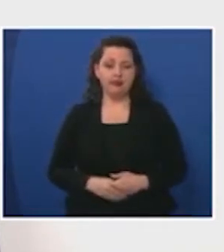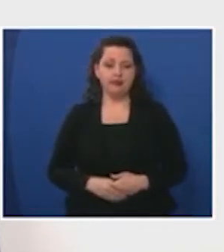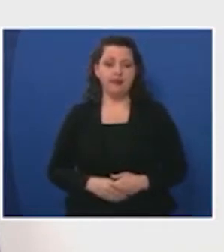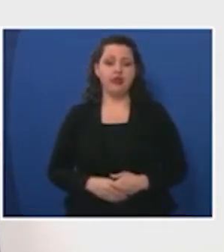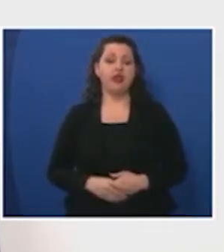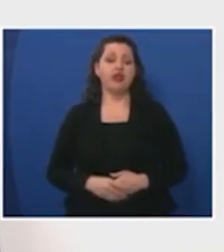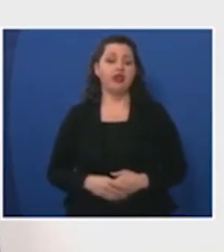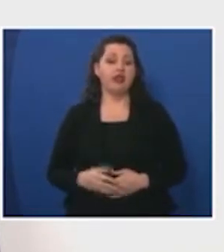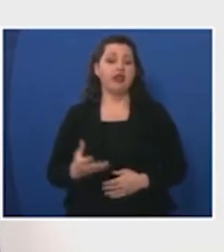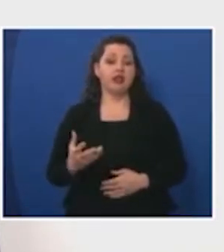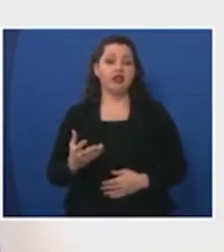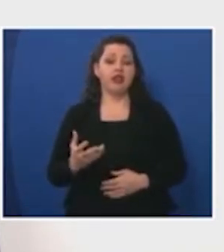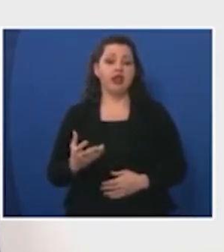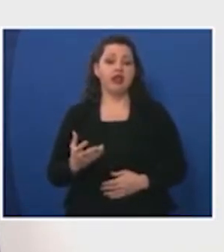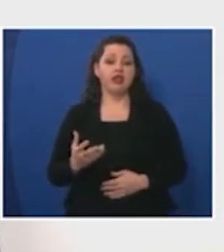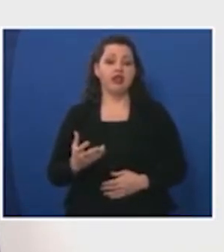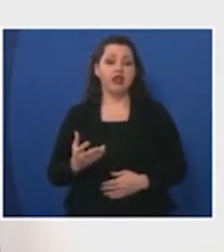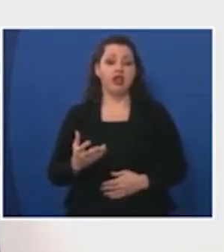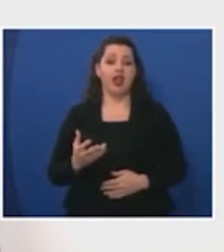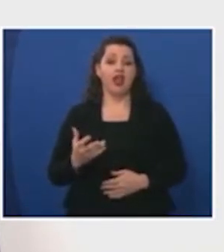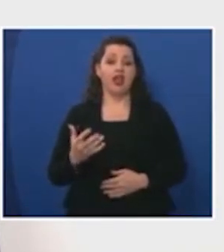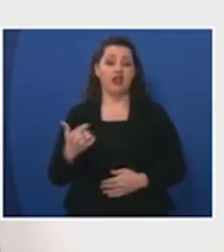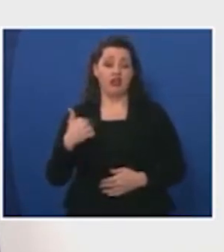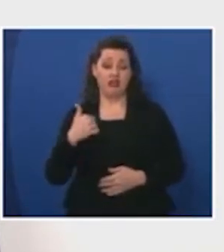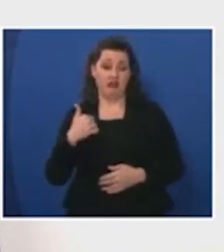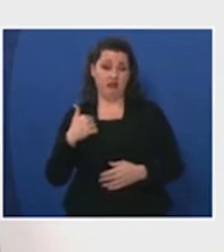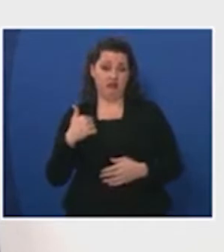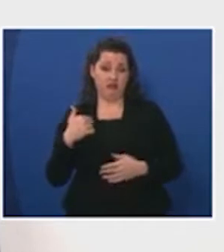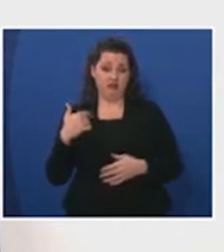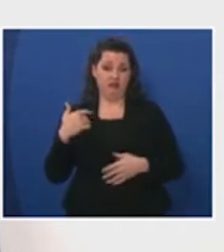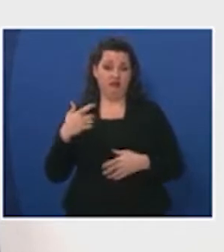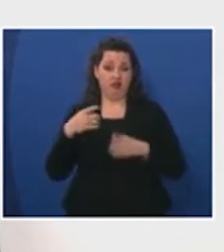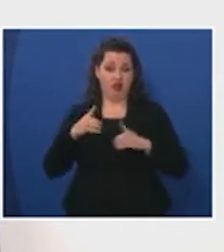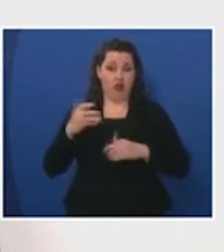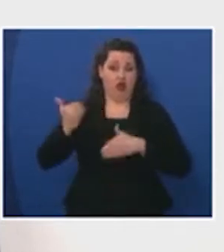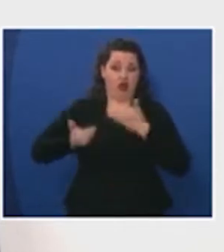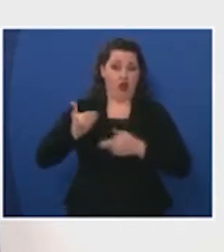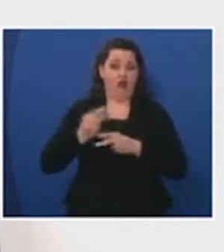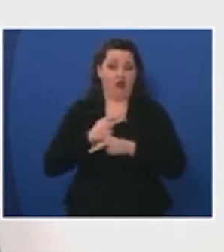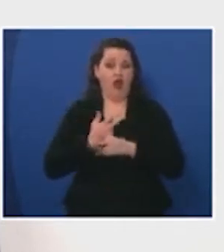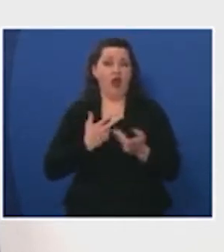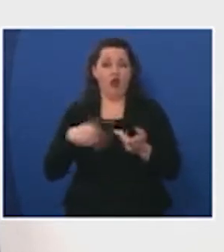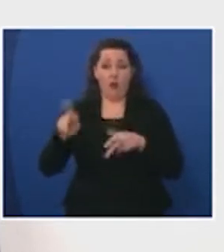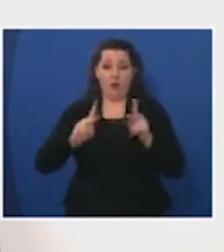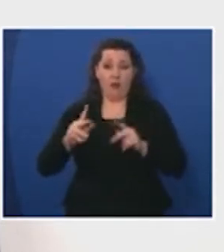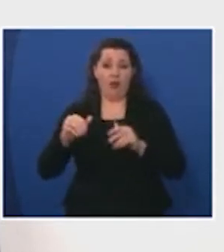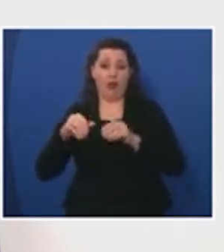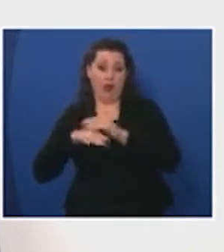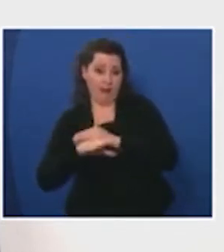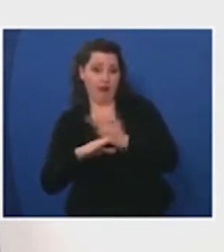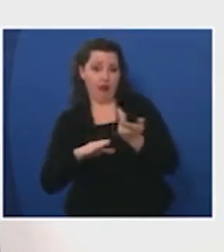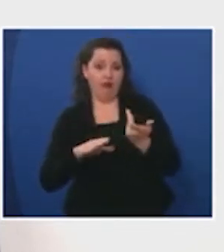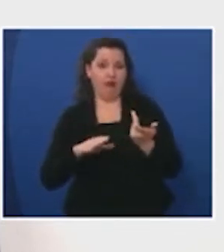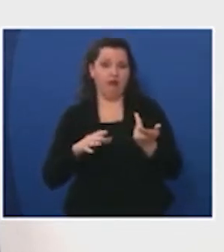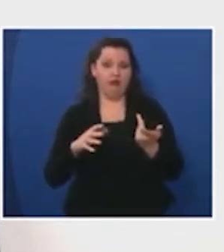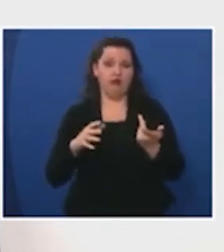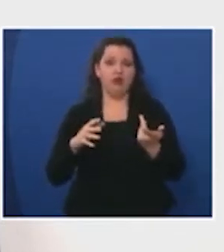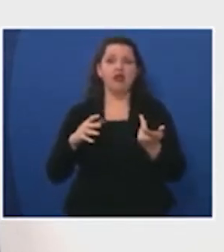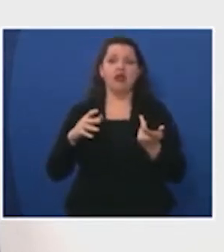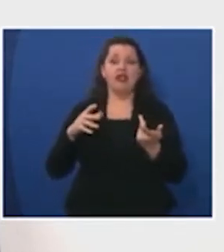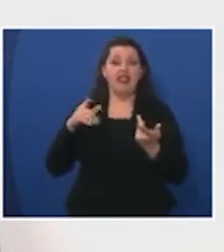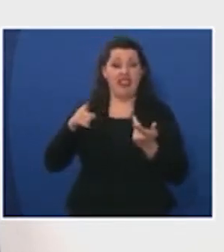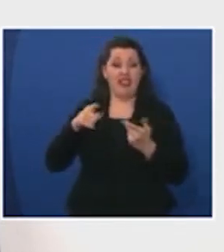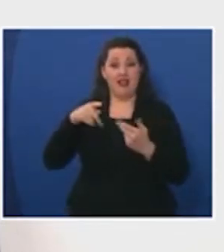and what we've found governor and that the people that are coming in there's been so much in the press about the